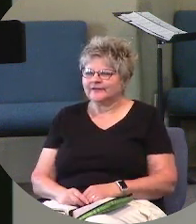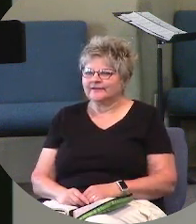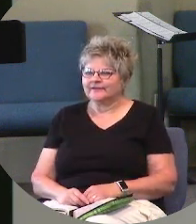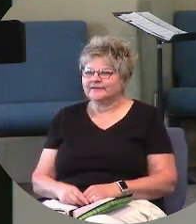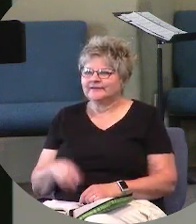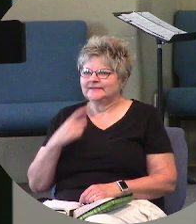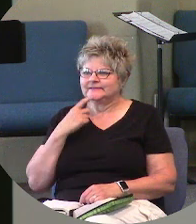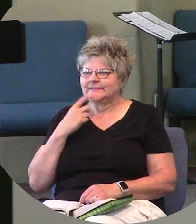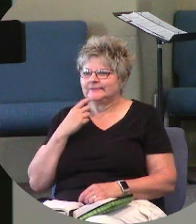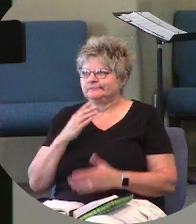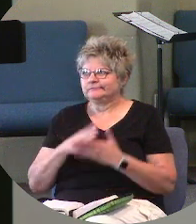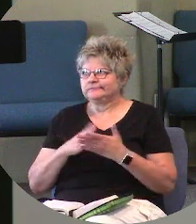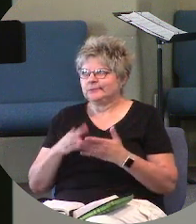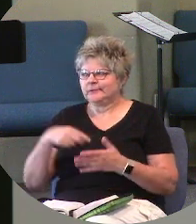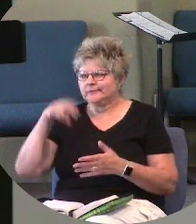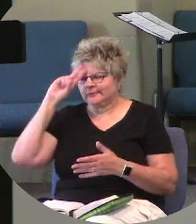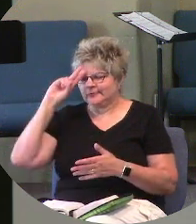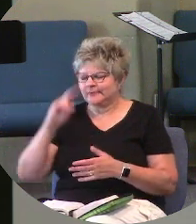ridiculous.